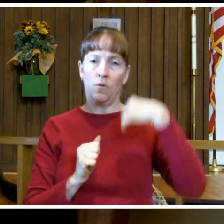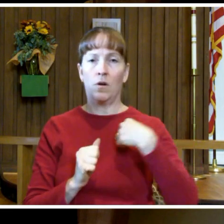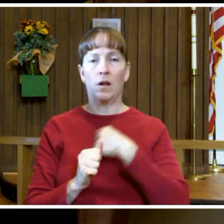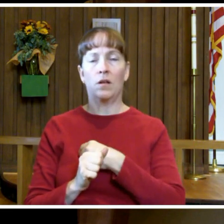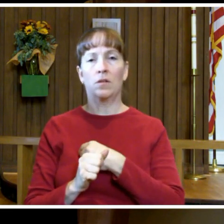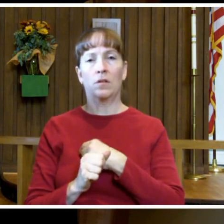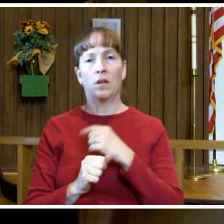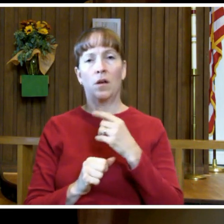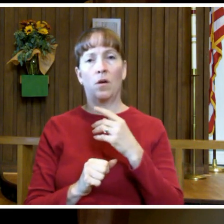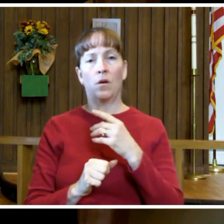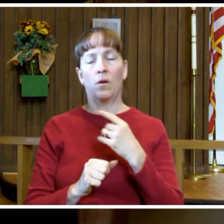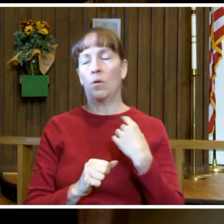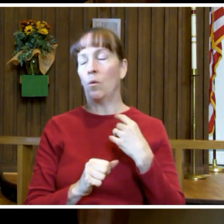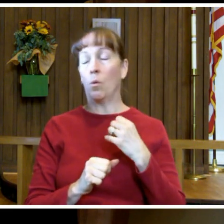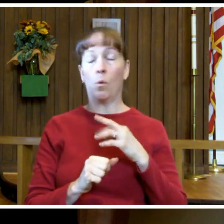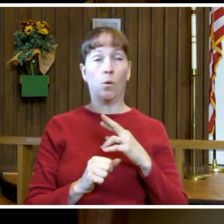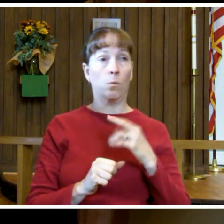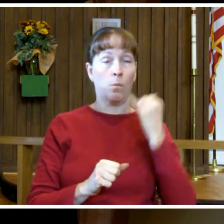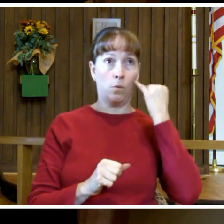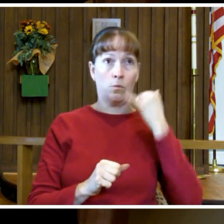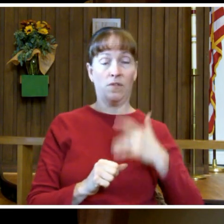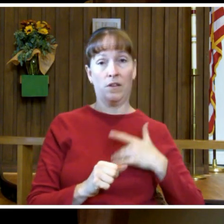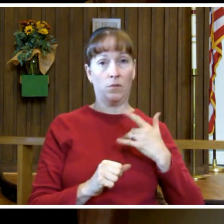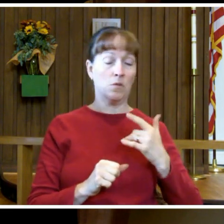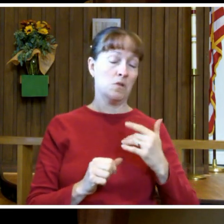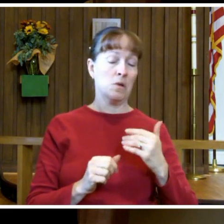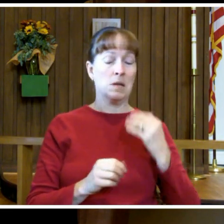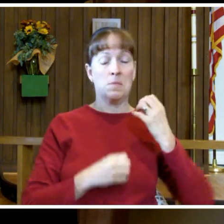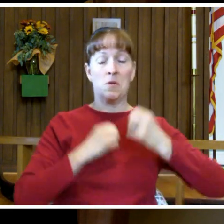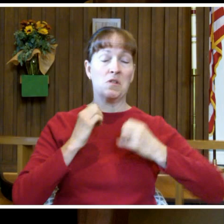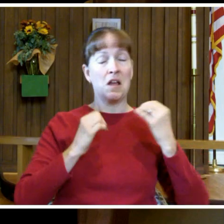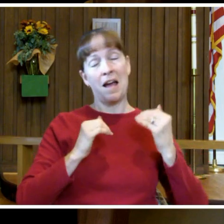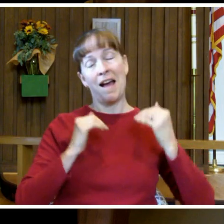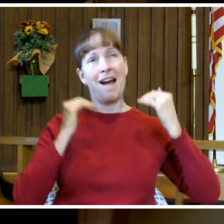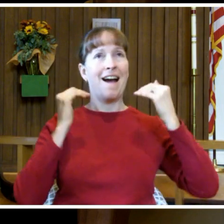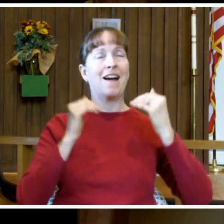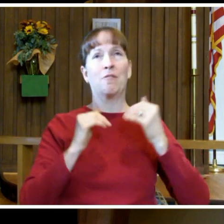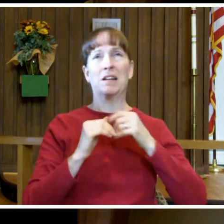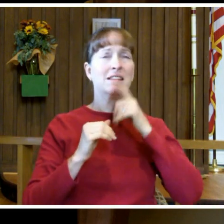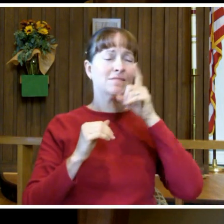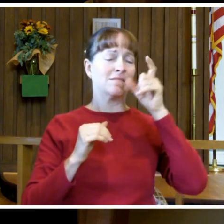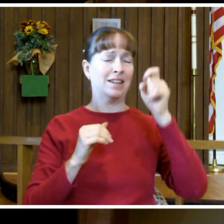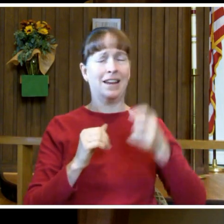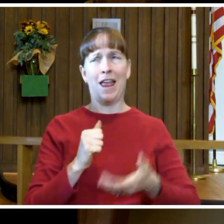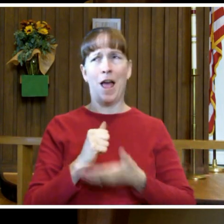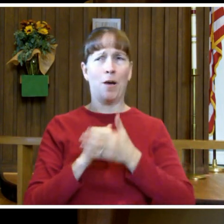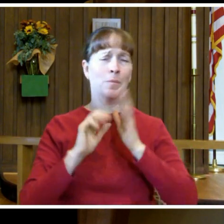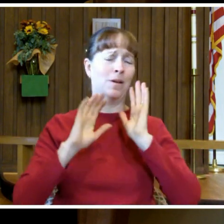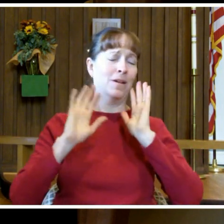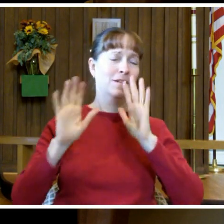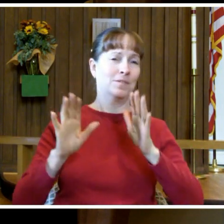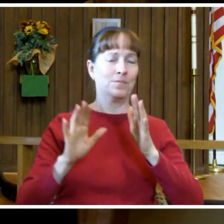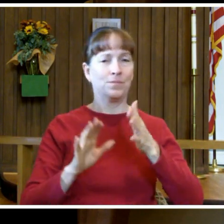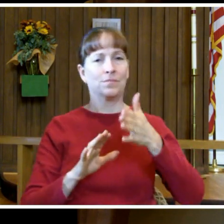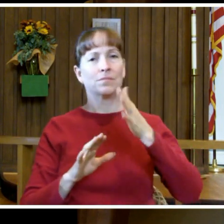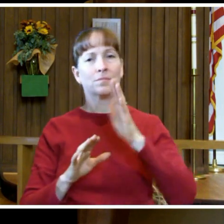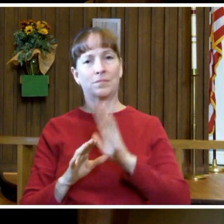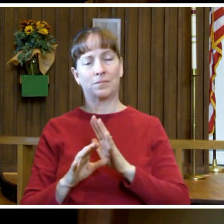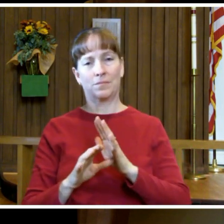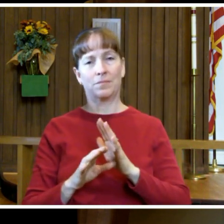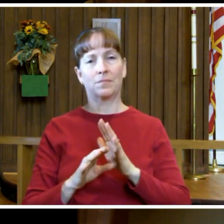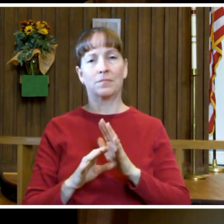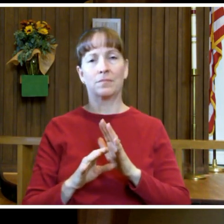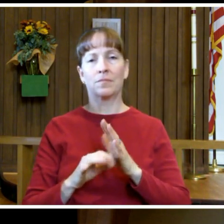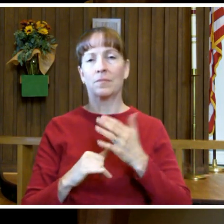so high emotionally that we feel we're beyond needing help, God is